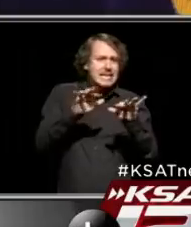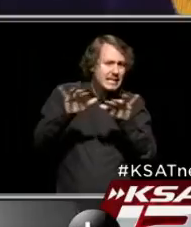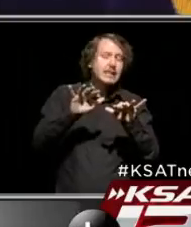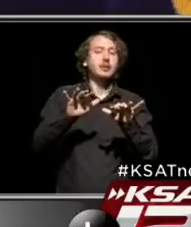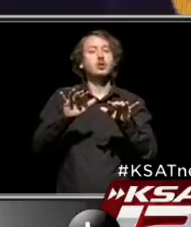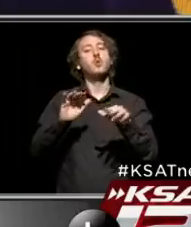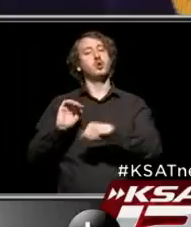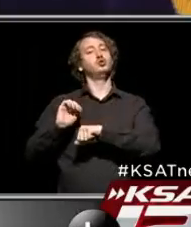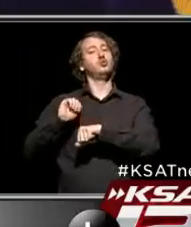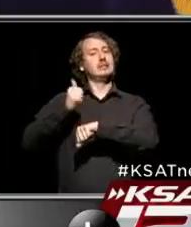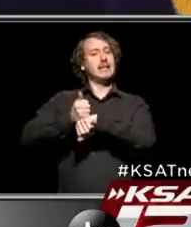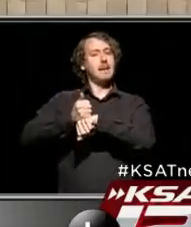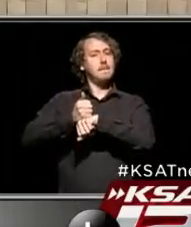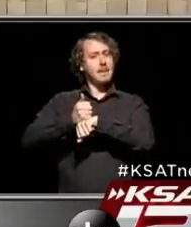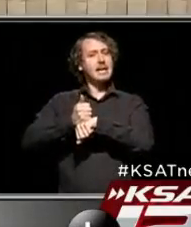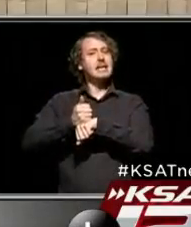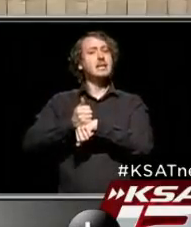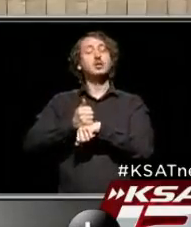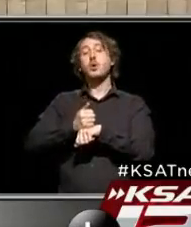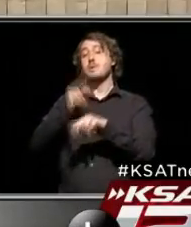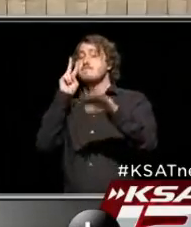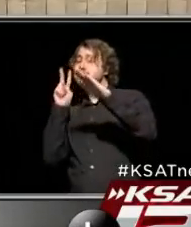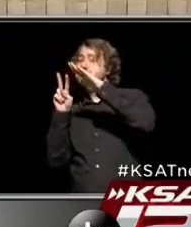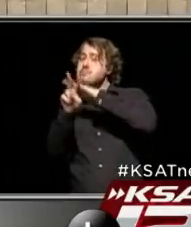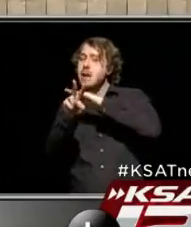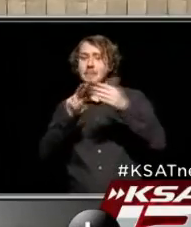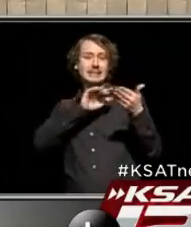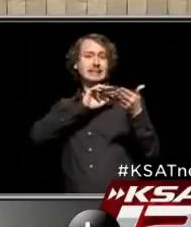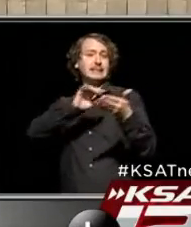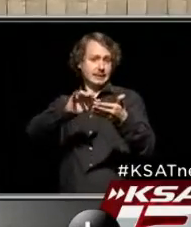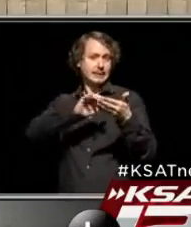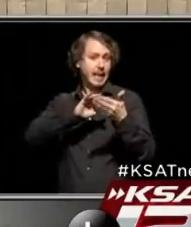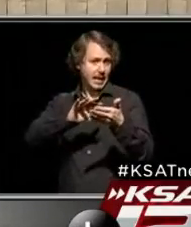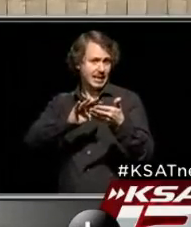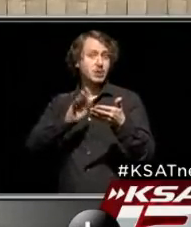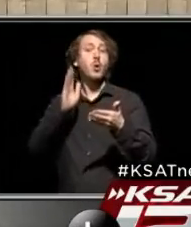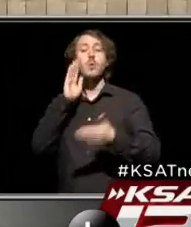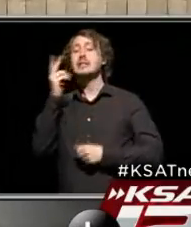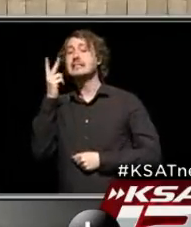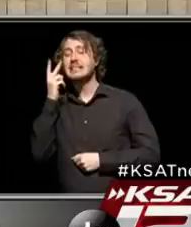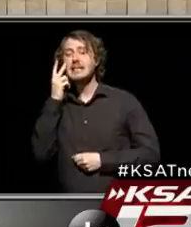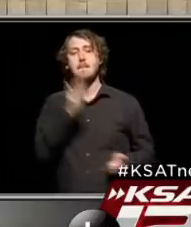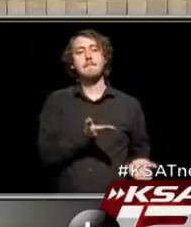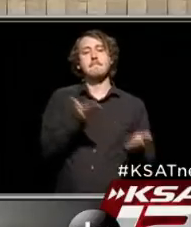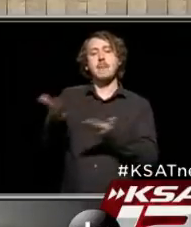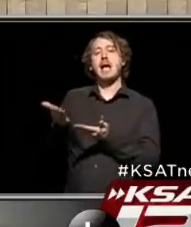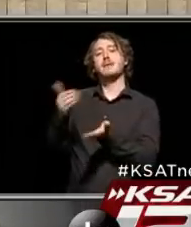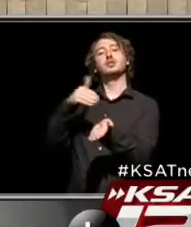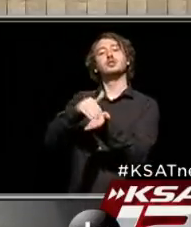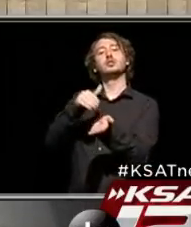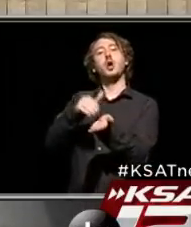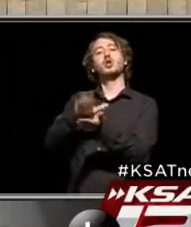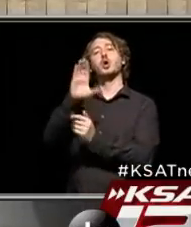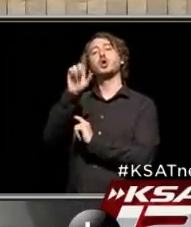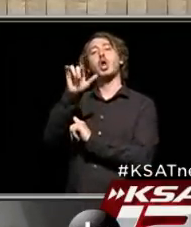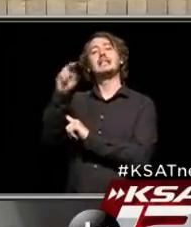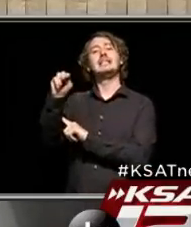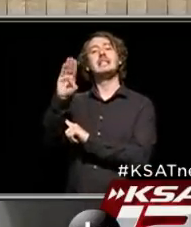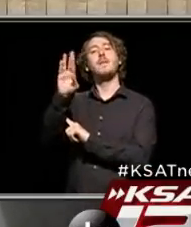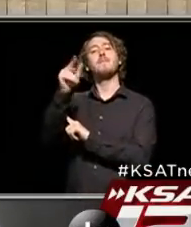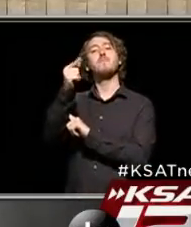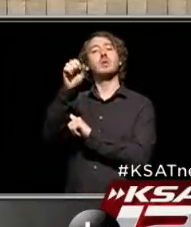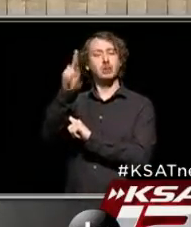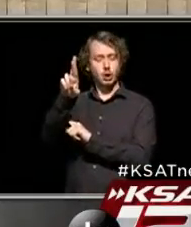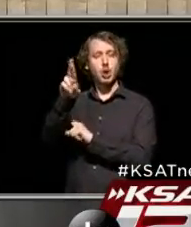set a little bit of light on that and the studies that we now are going to see is Dr. Colleen Bridger, our former metropolitan health director,